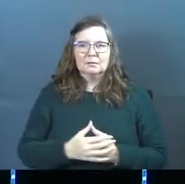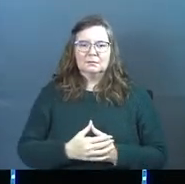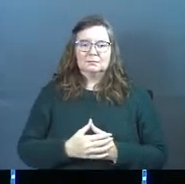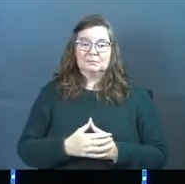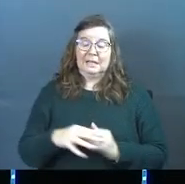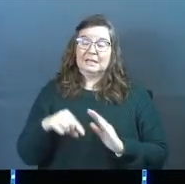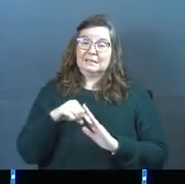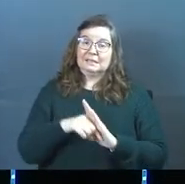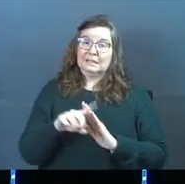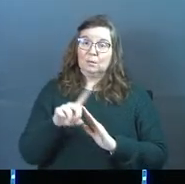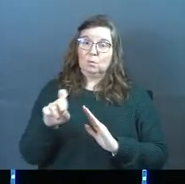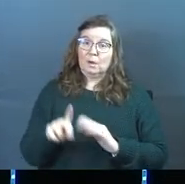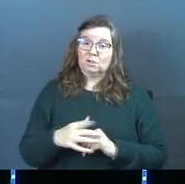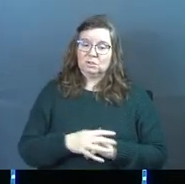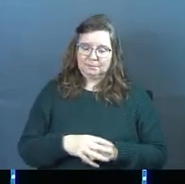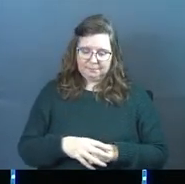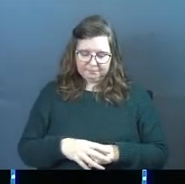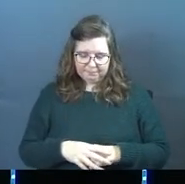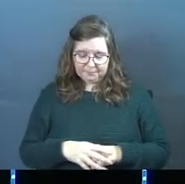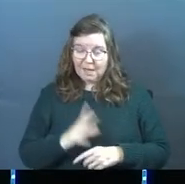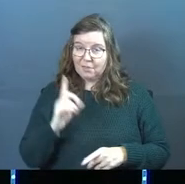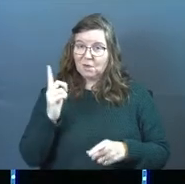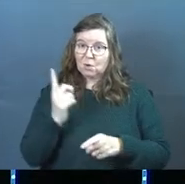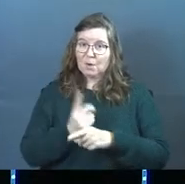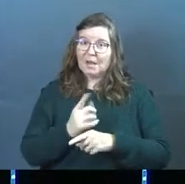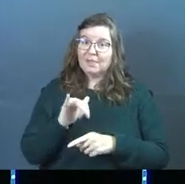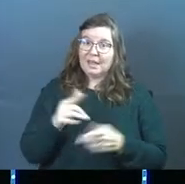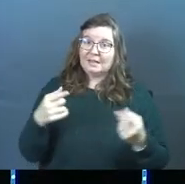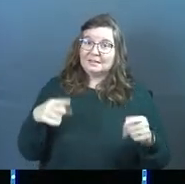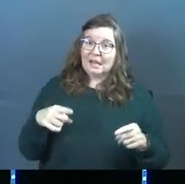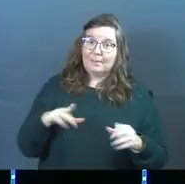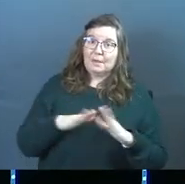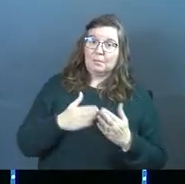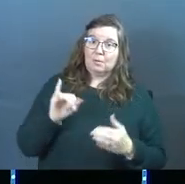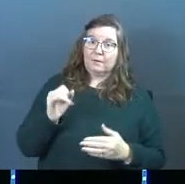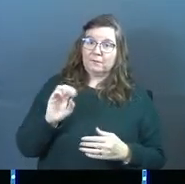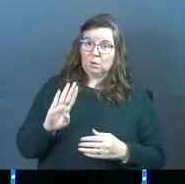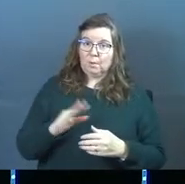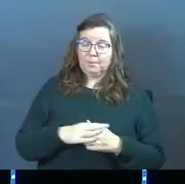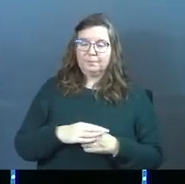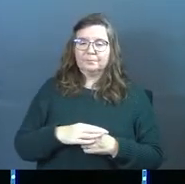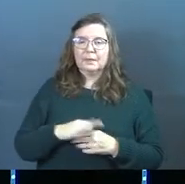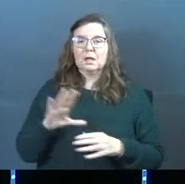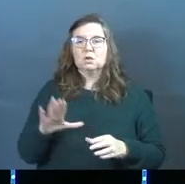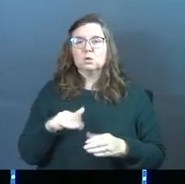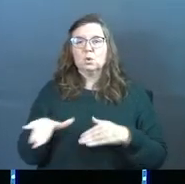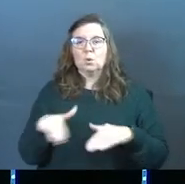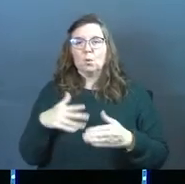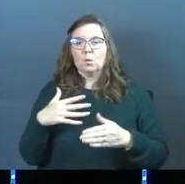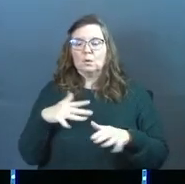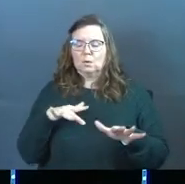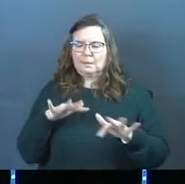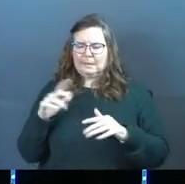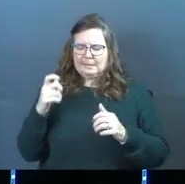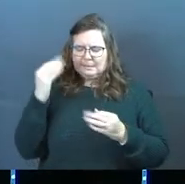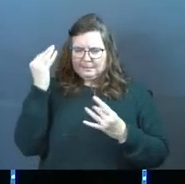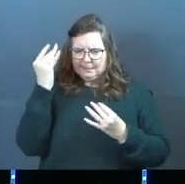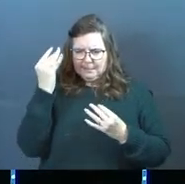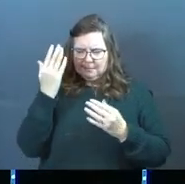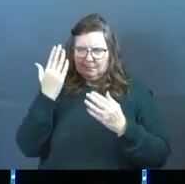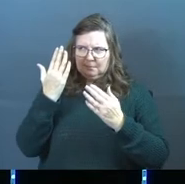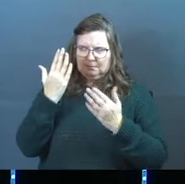It's a deep question. And they're correct. That does happen in the book of Job. And you do walk away from that book asking,